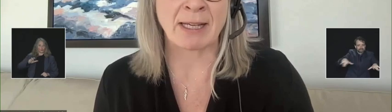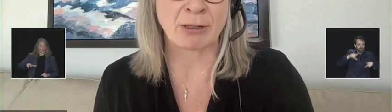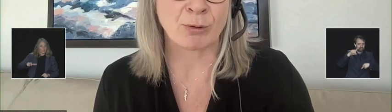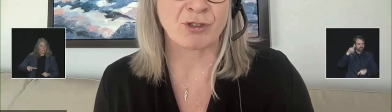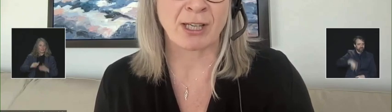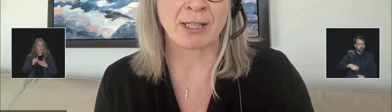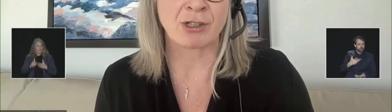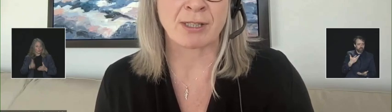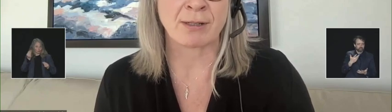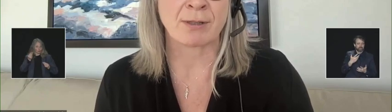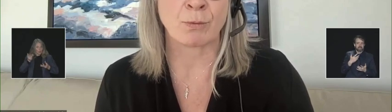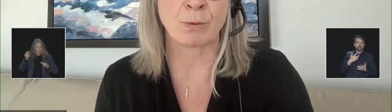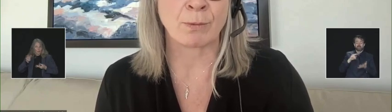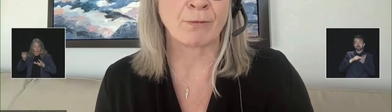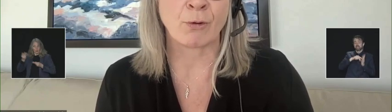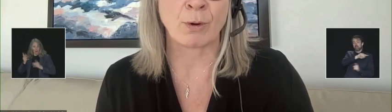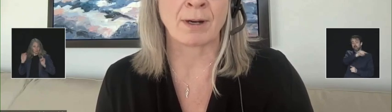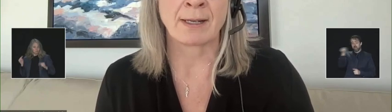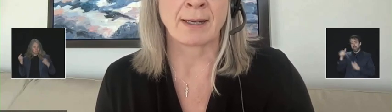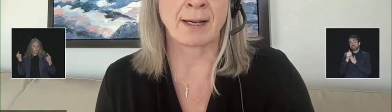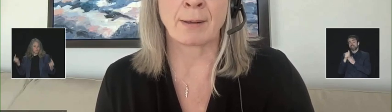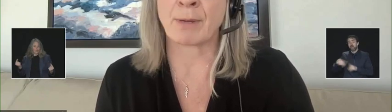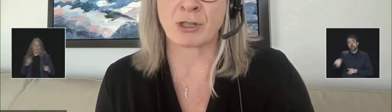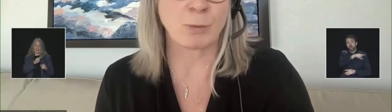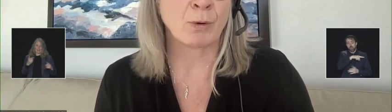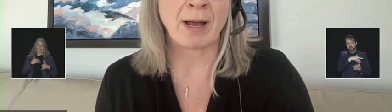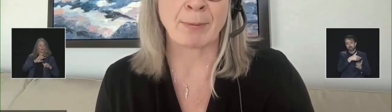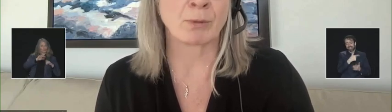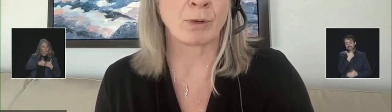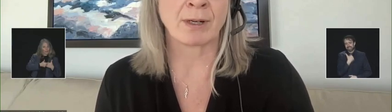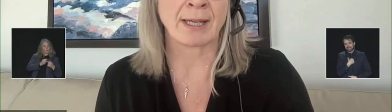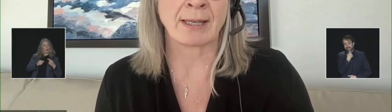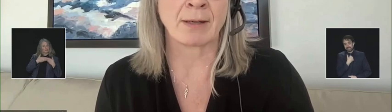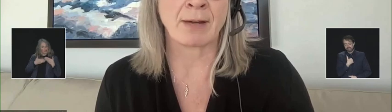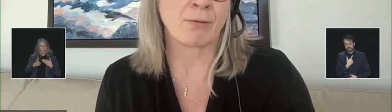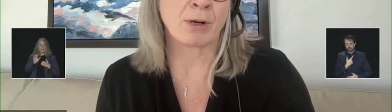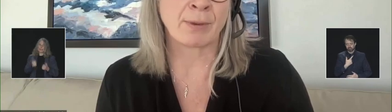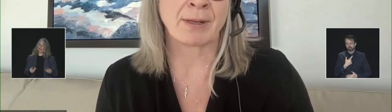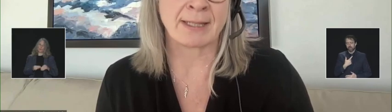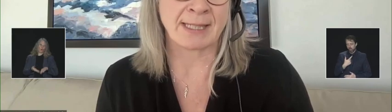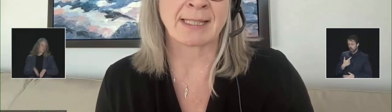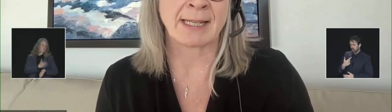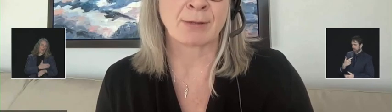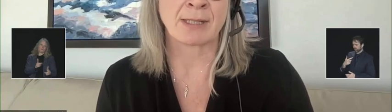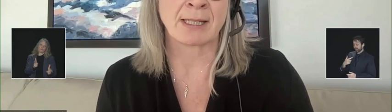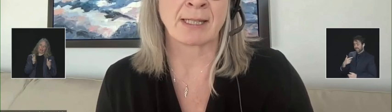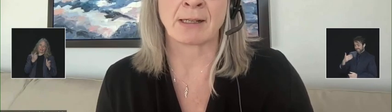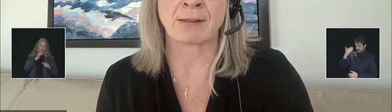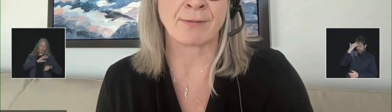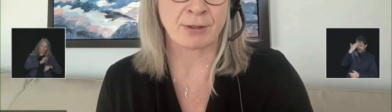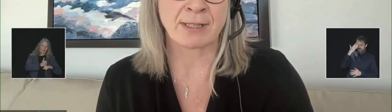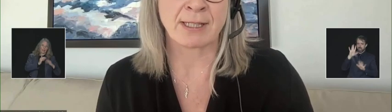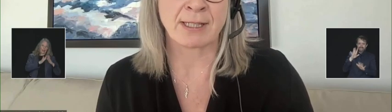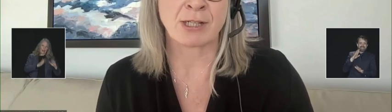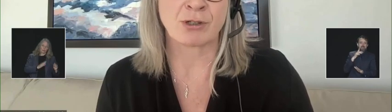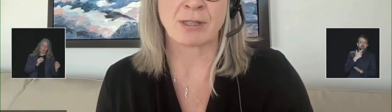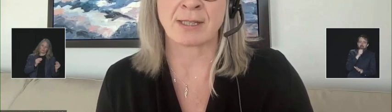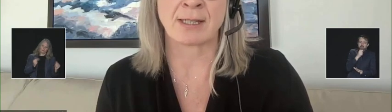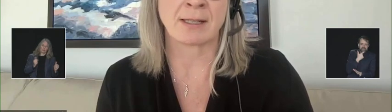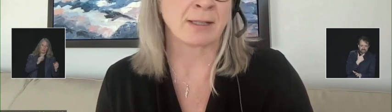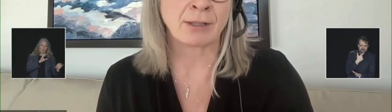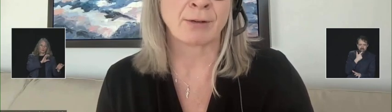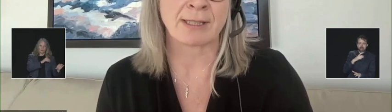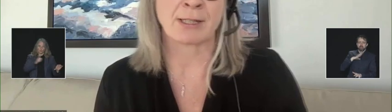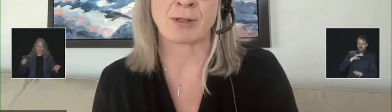even despite those challenges, there's room for much more rapid work in affordable and decent housing on First Nations